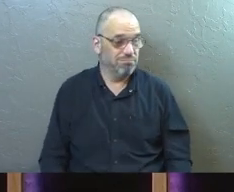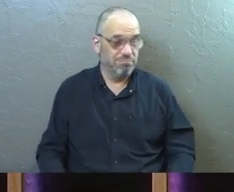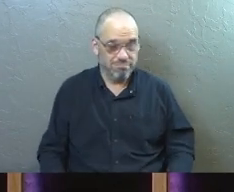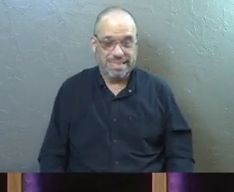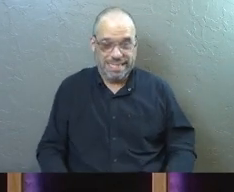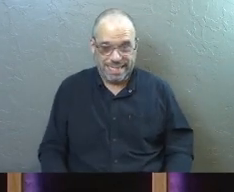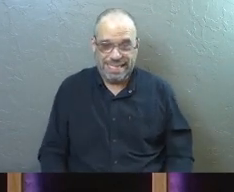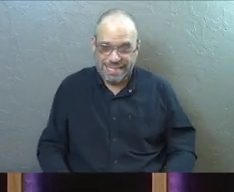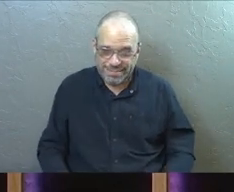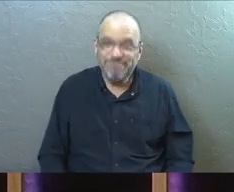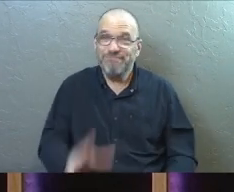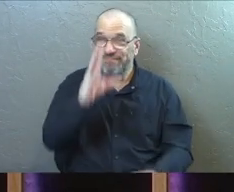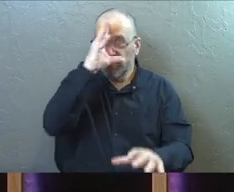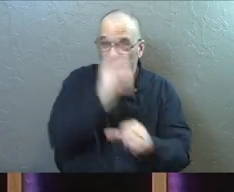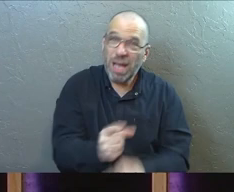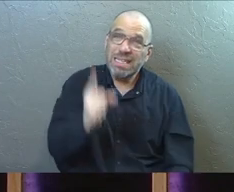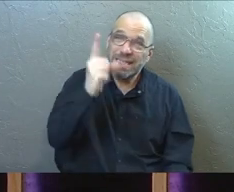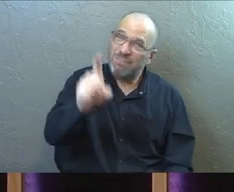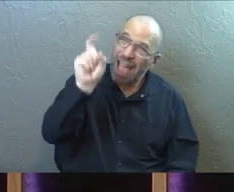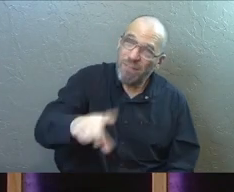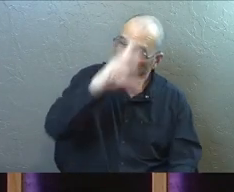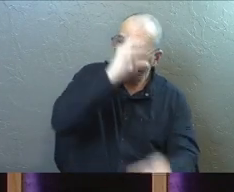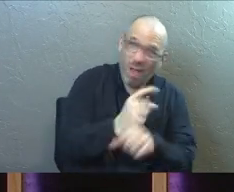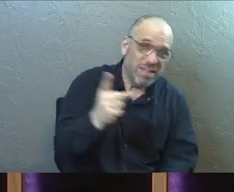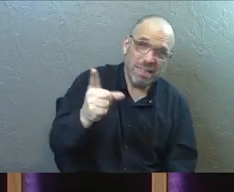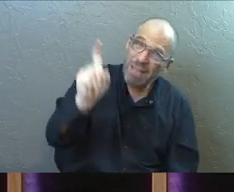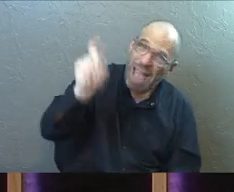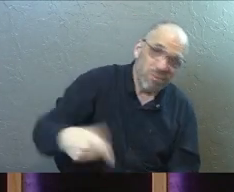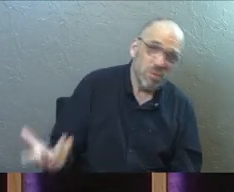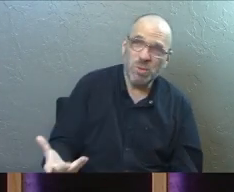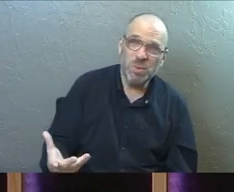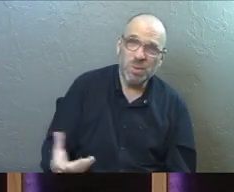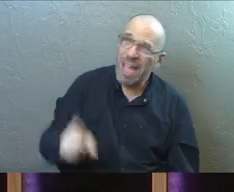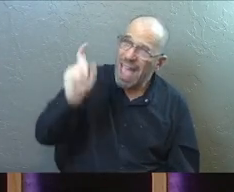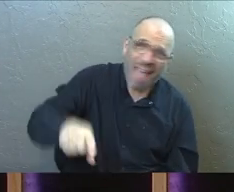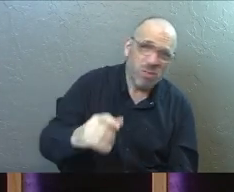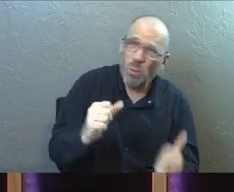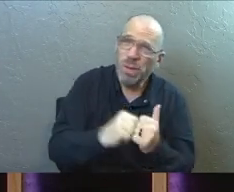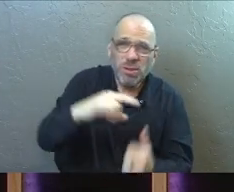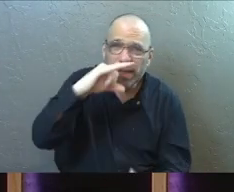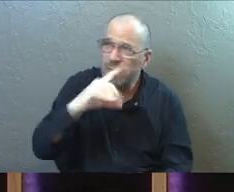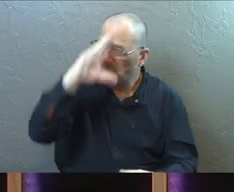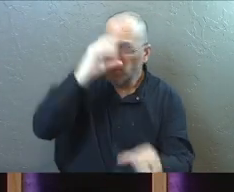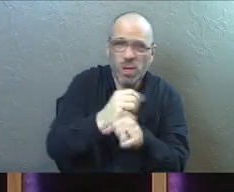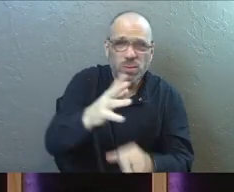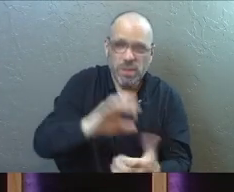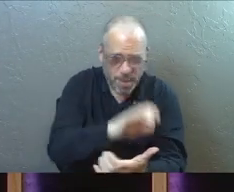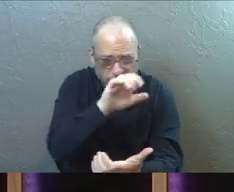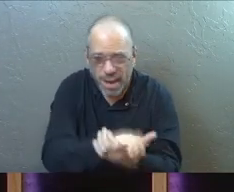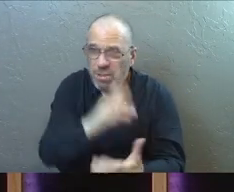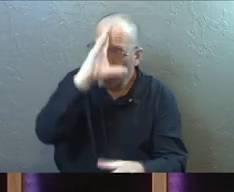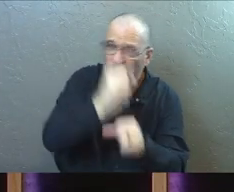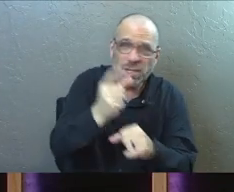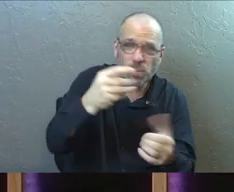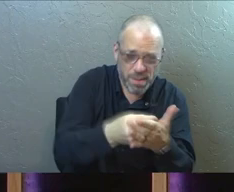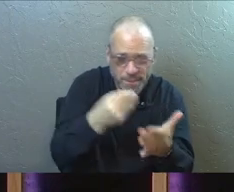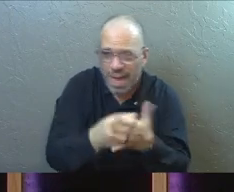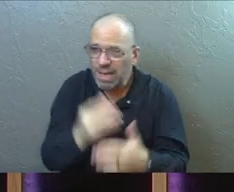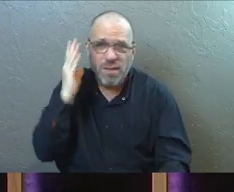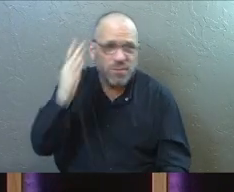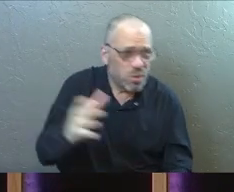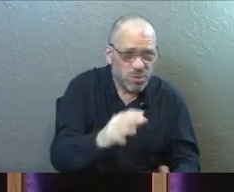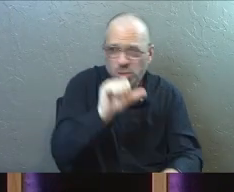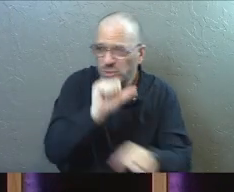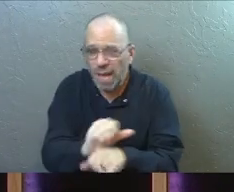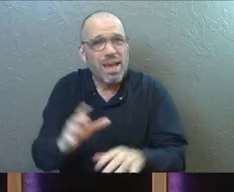You got to trust him, okay? You got to trust him with your kids. You got to trust him with your marriage. got to trust him with your money and your